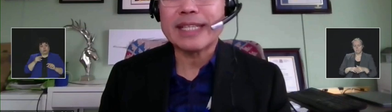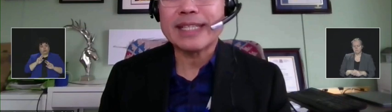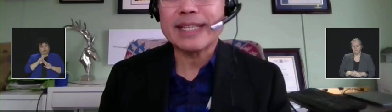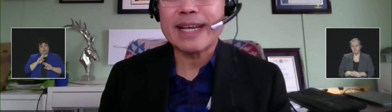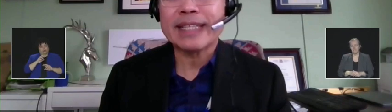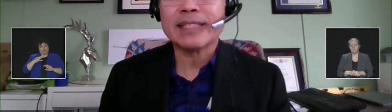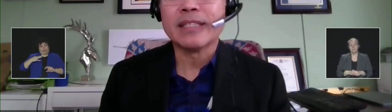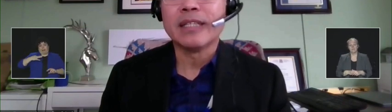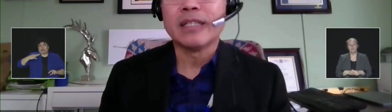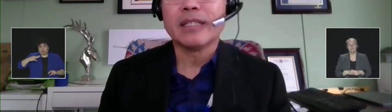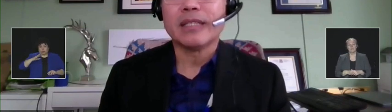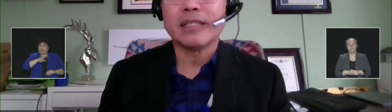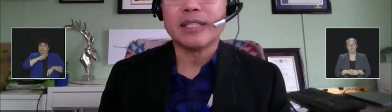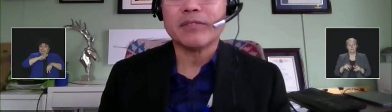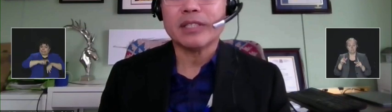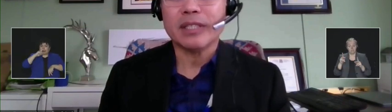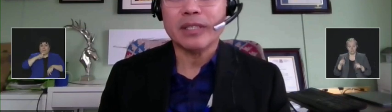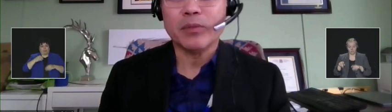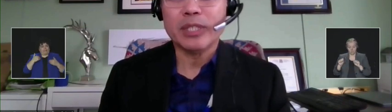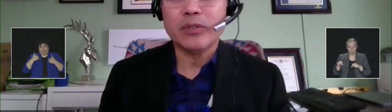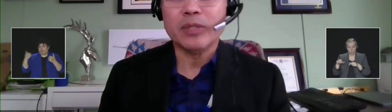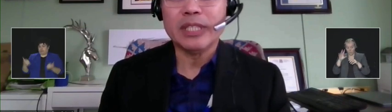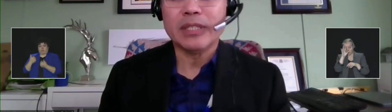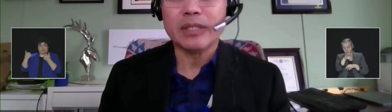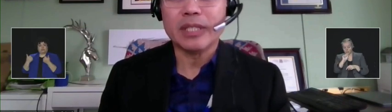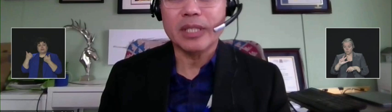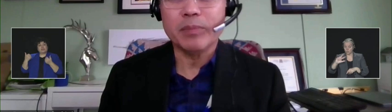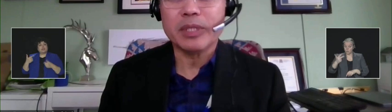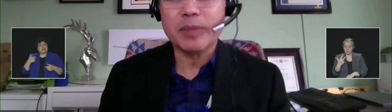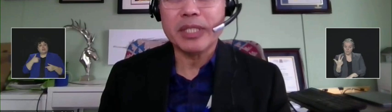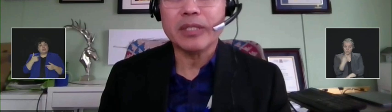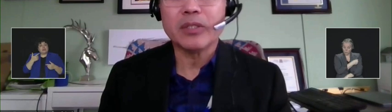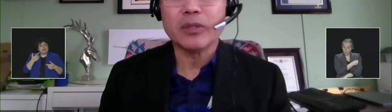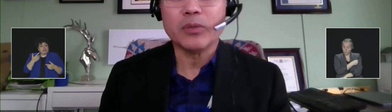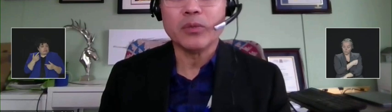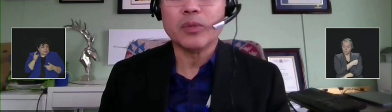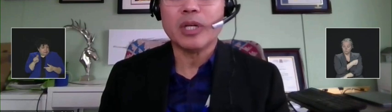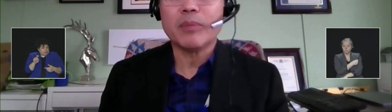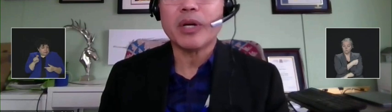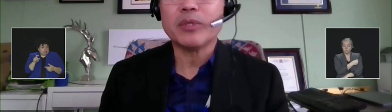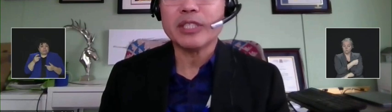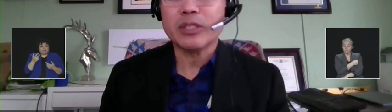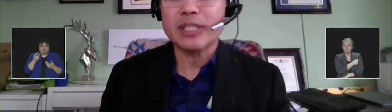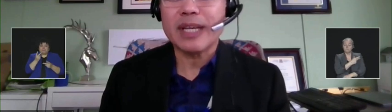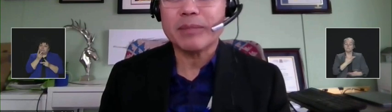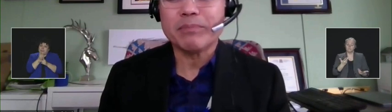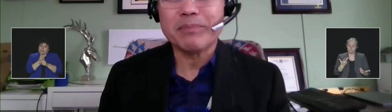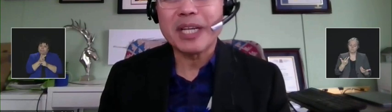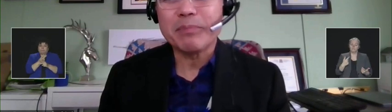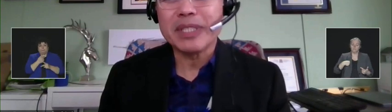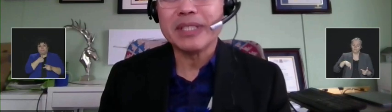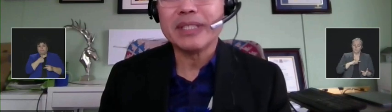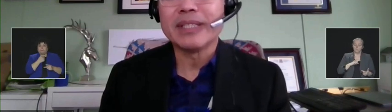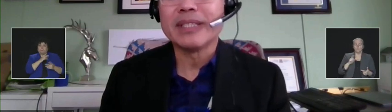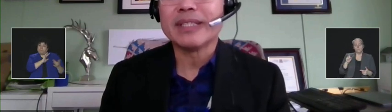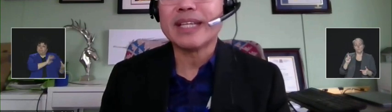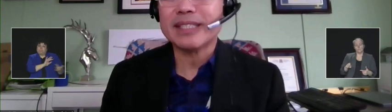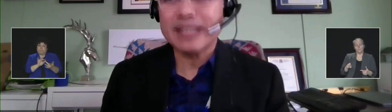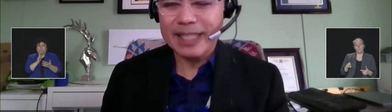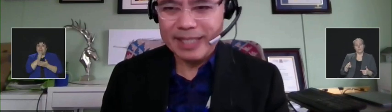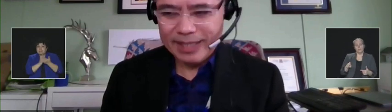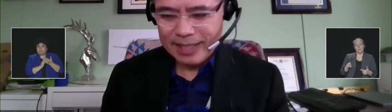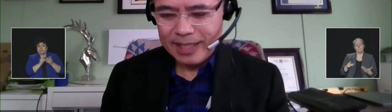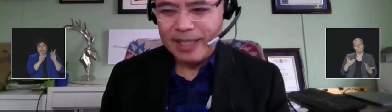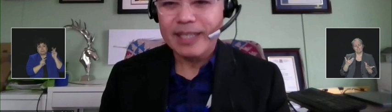I would say that definitely we do need to keep speaking to populations that might